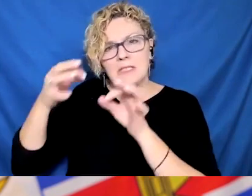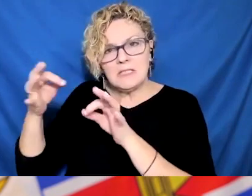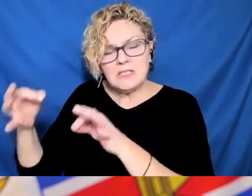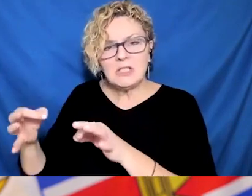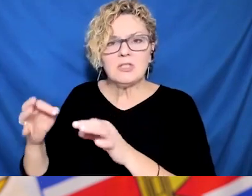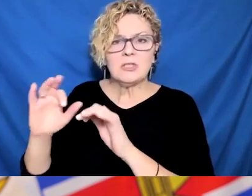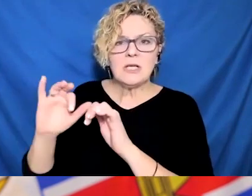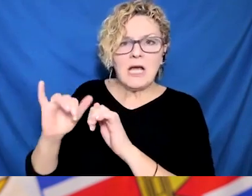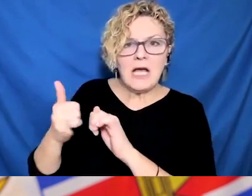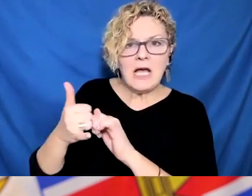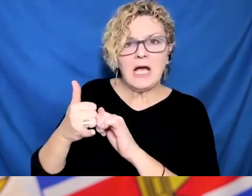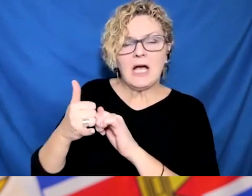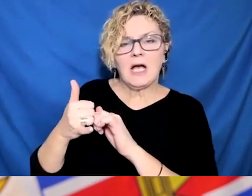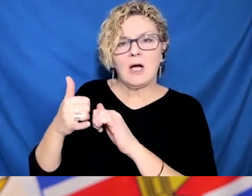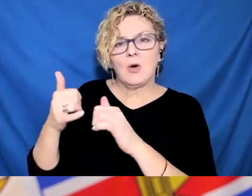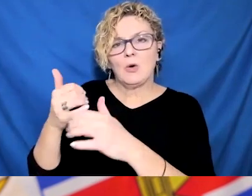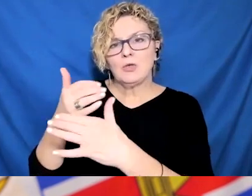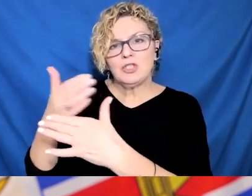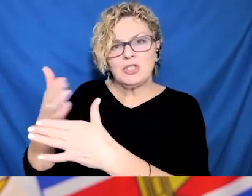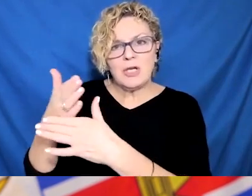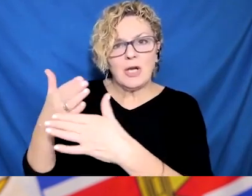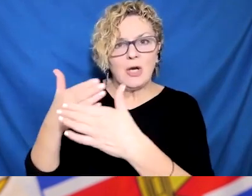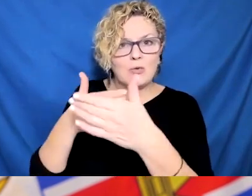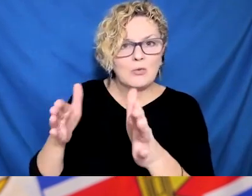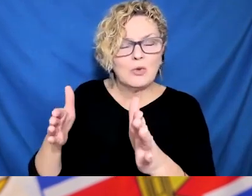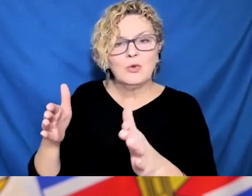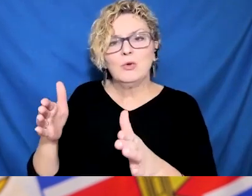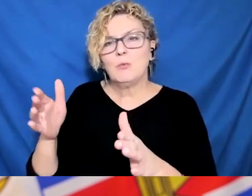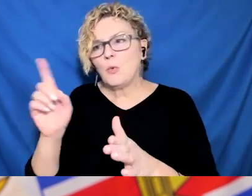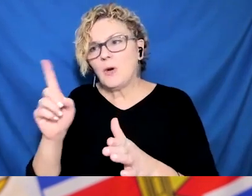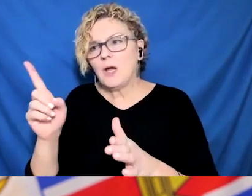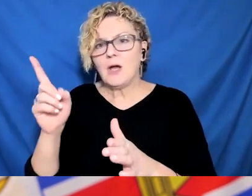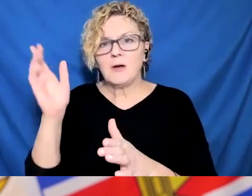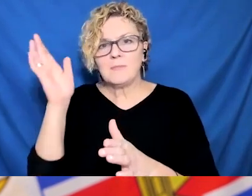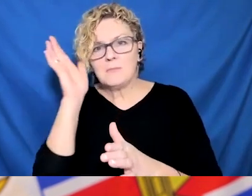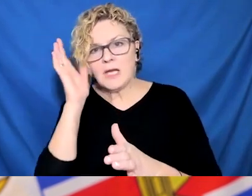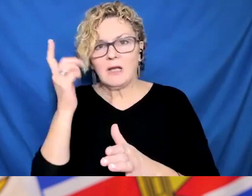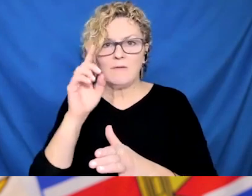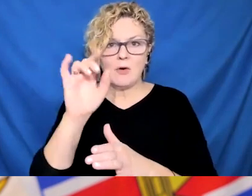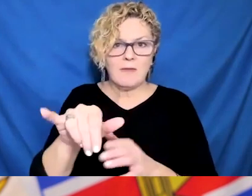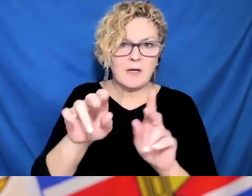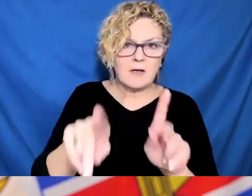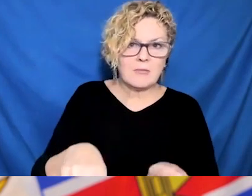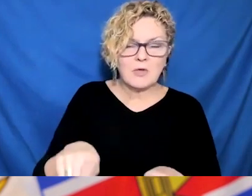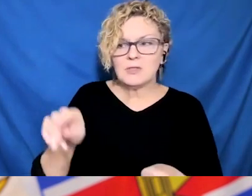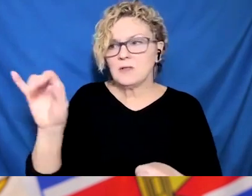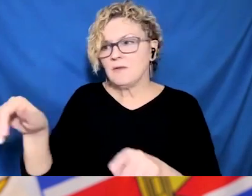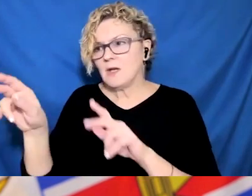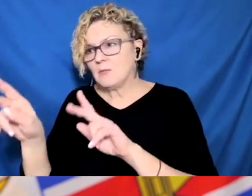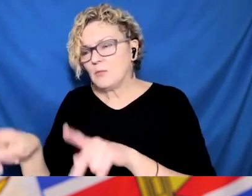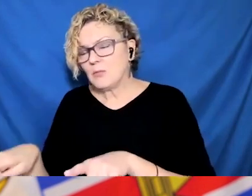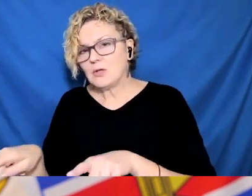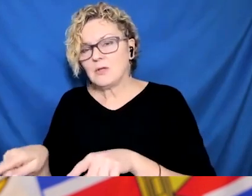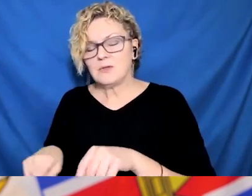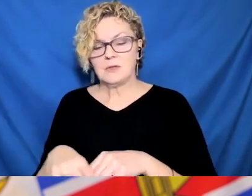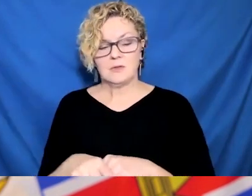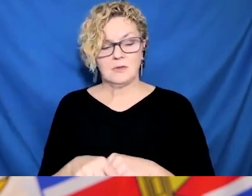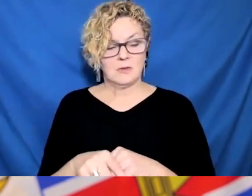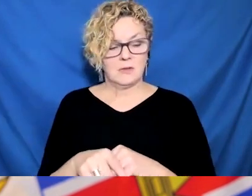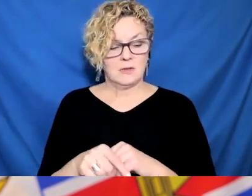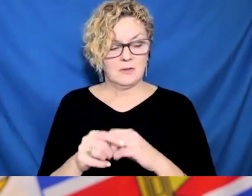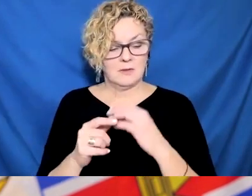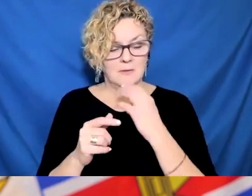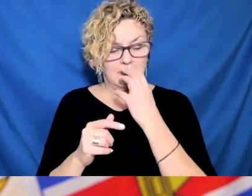Hi there. I'm wondering, and I think probably it's you, Dr. Henry, maybe Minister Dix, regarding the testing. So the basics are,